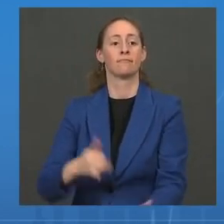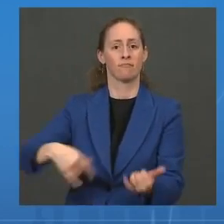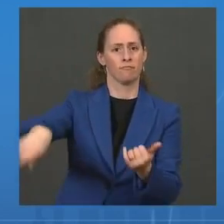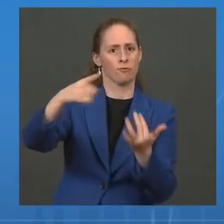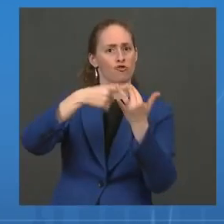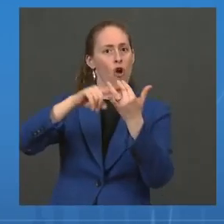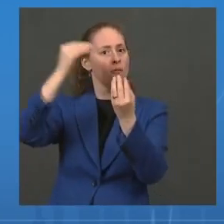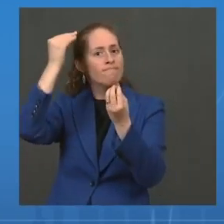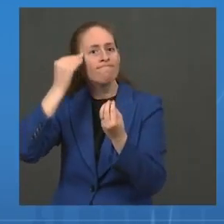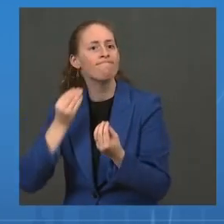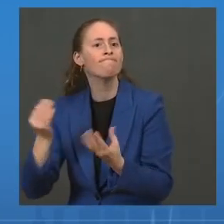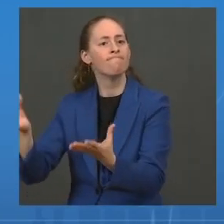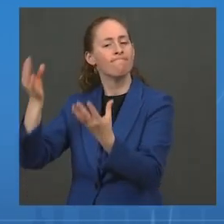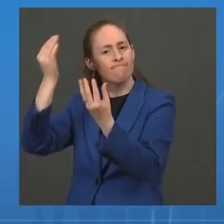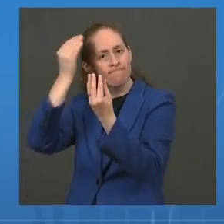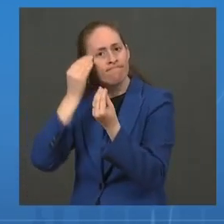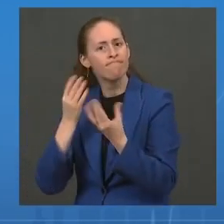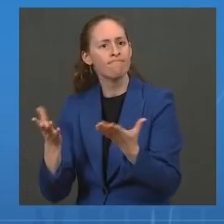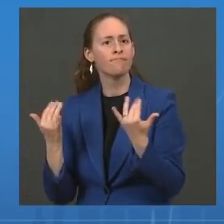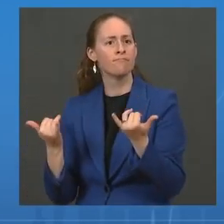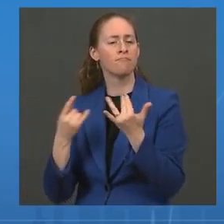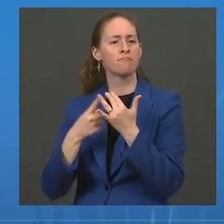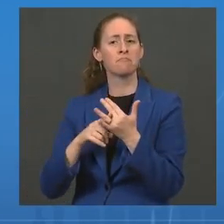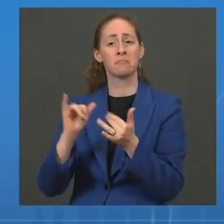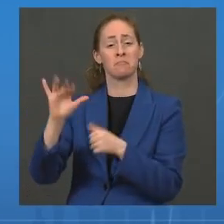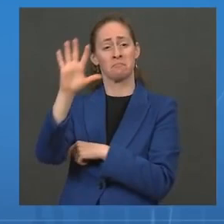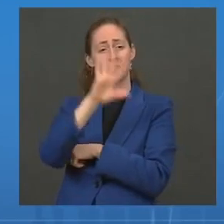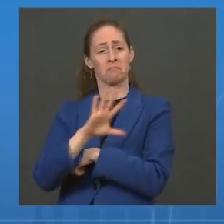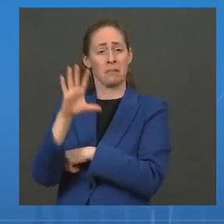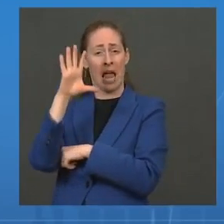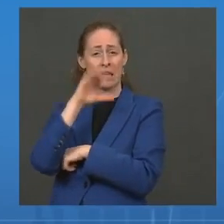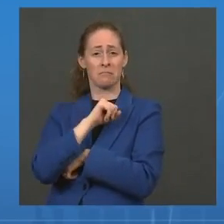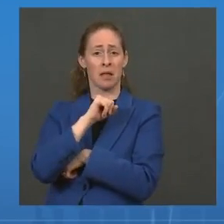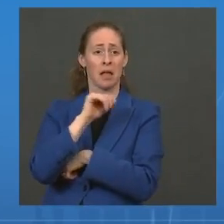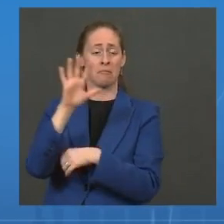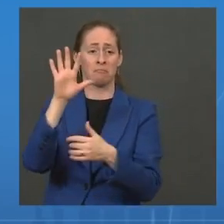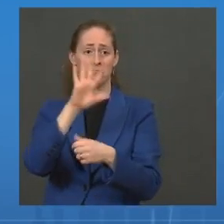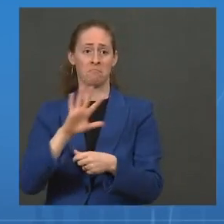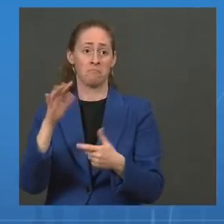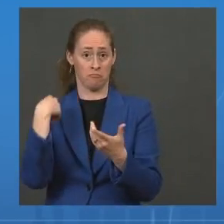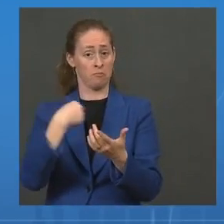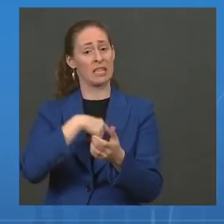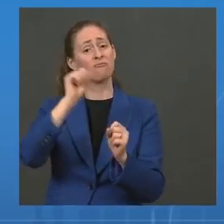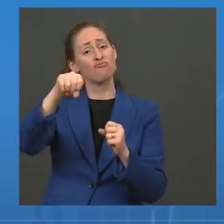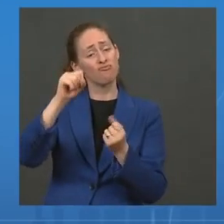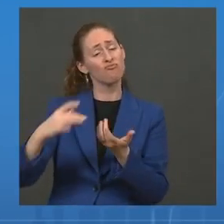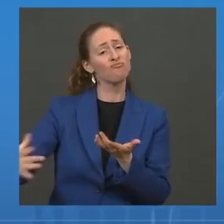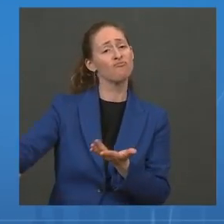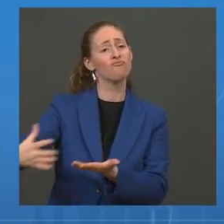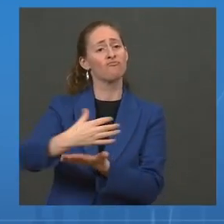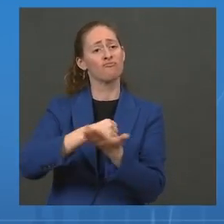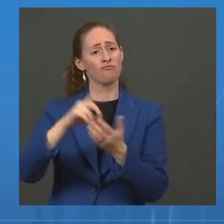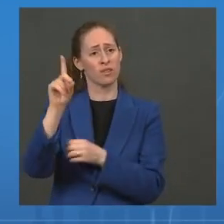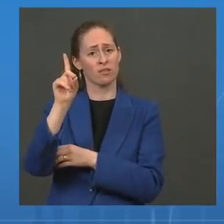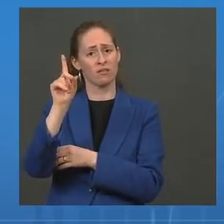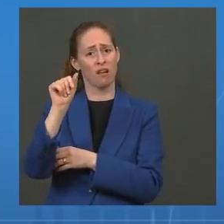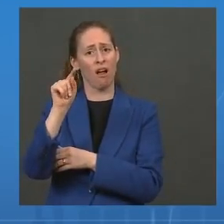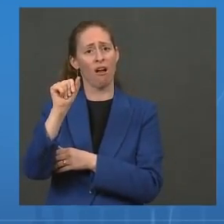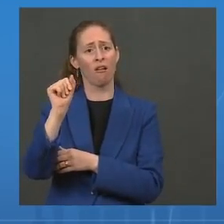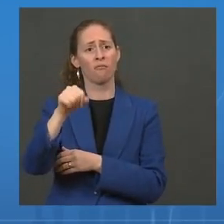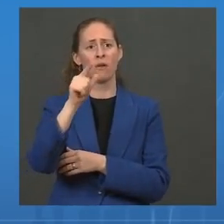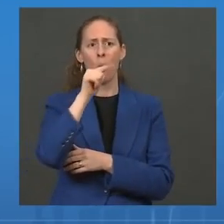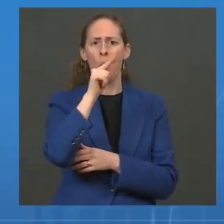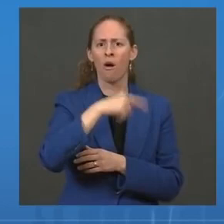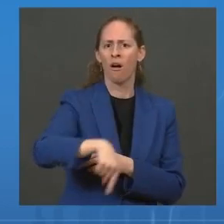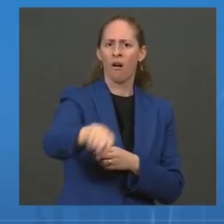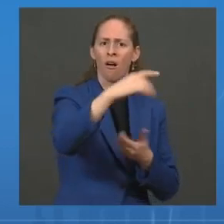5 to 11 year olds have received a first shot, we collected data directly from vaccine partners, including